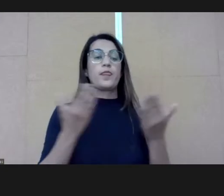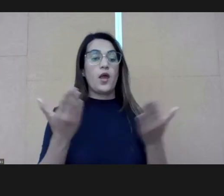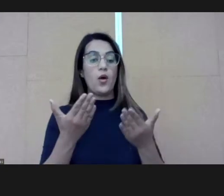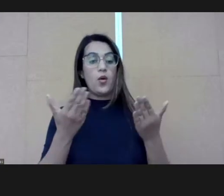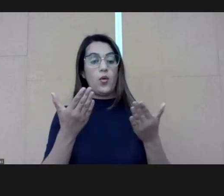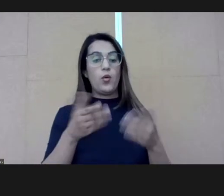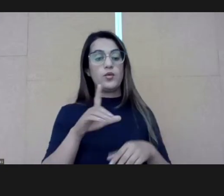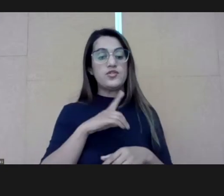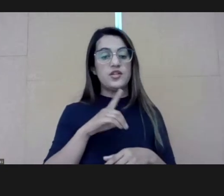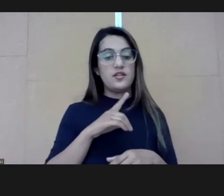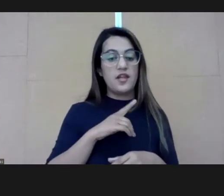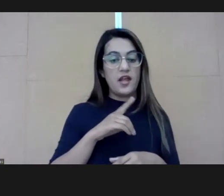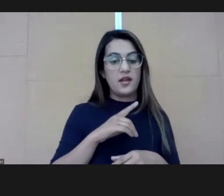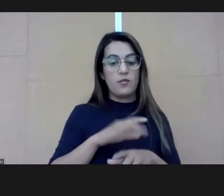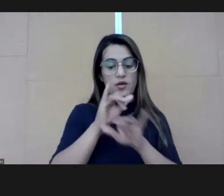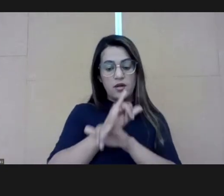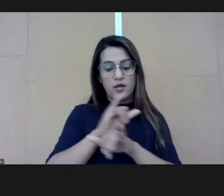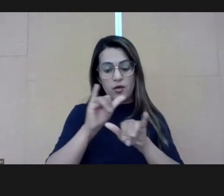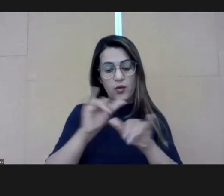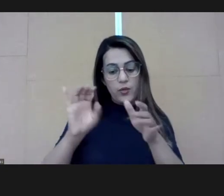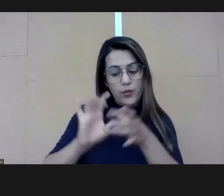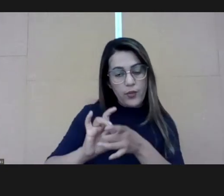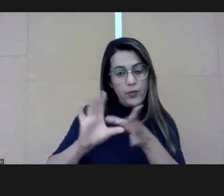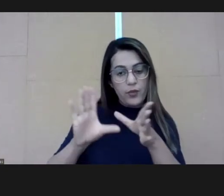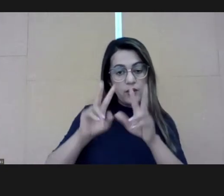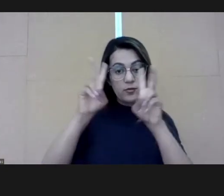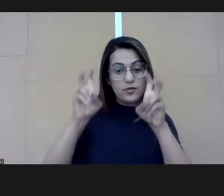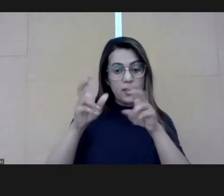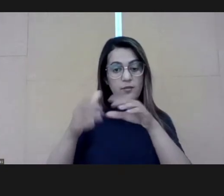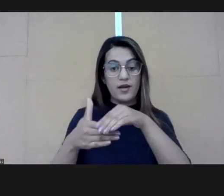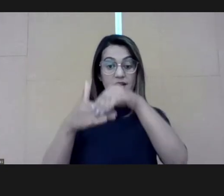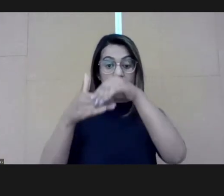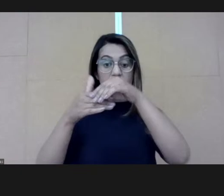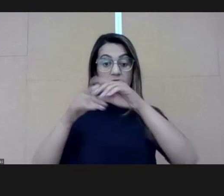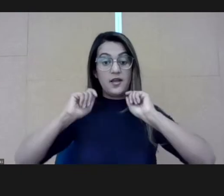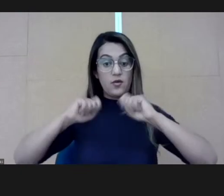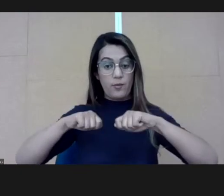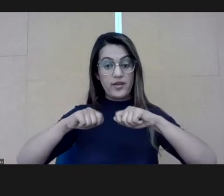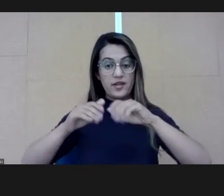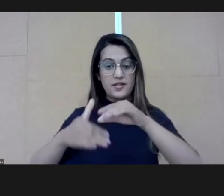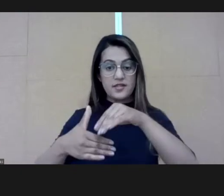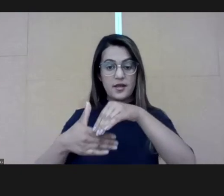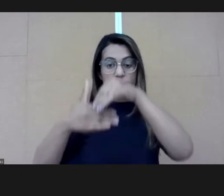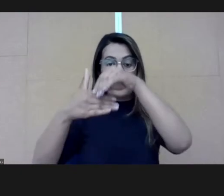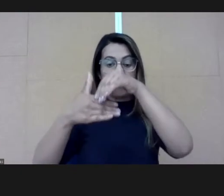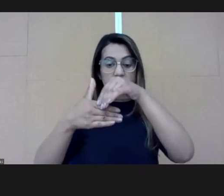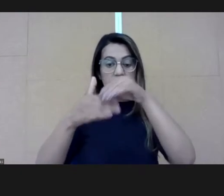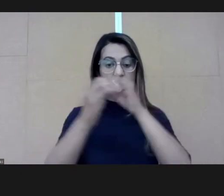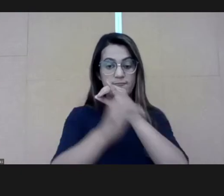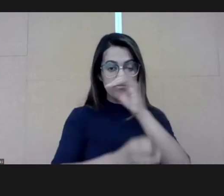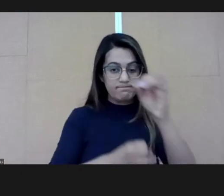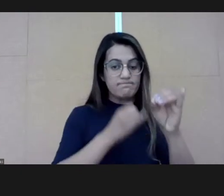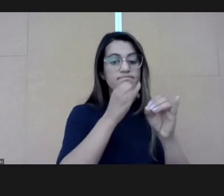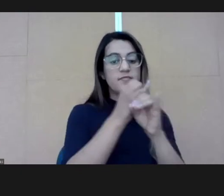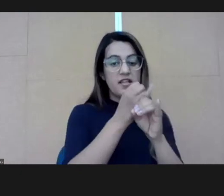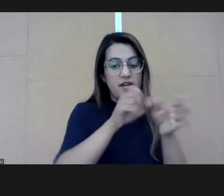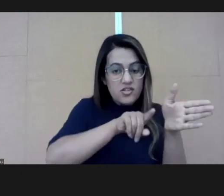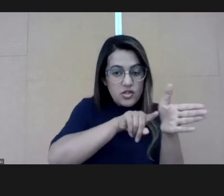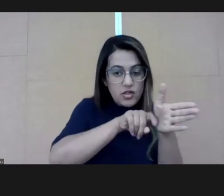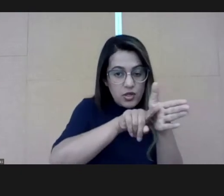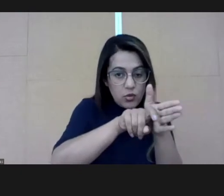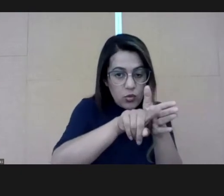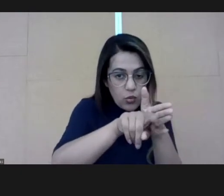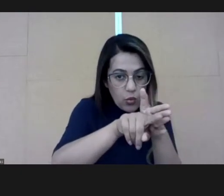Today, there is a lot of information that is available on leadership and competencies on leadership in the